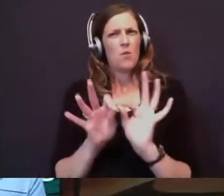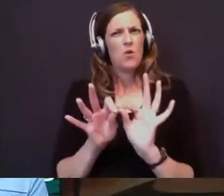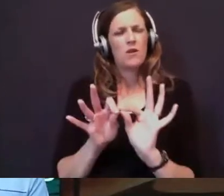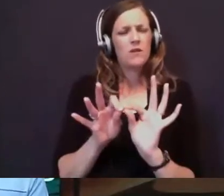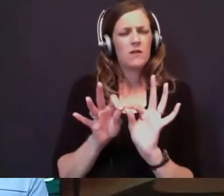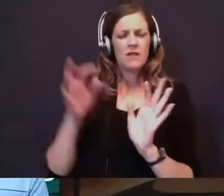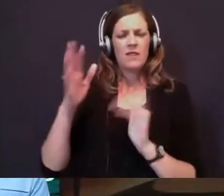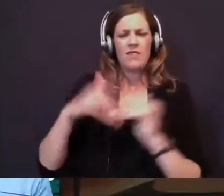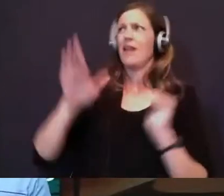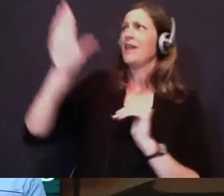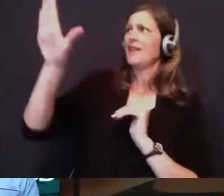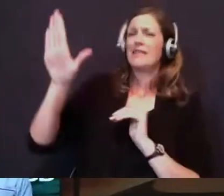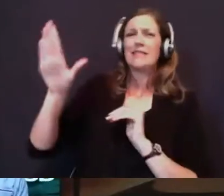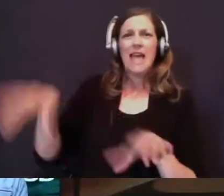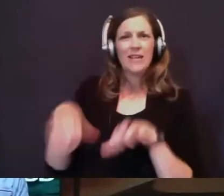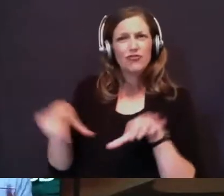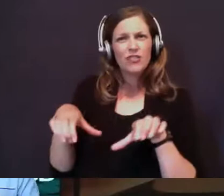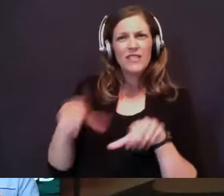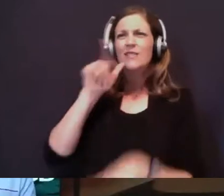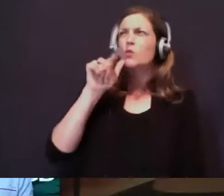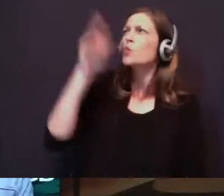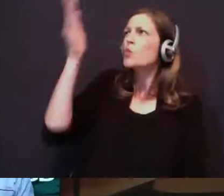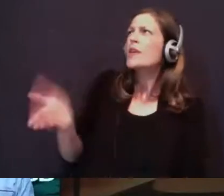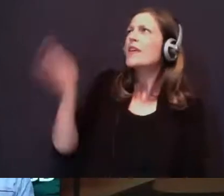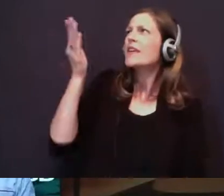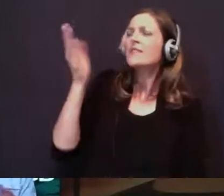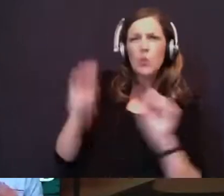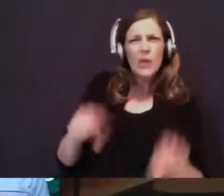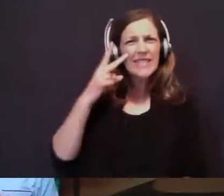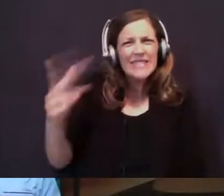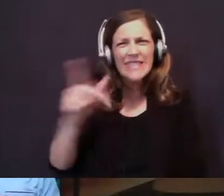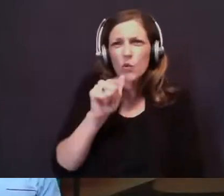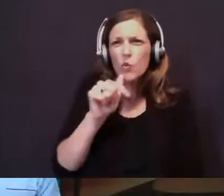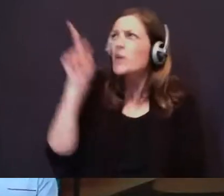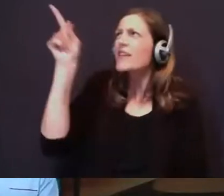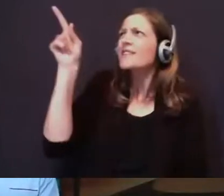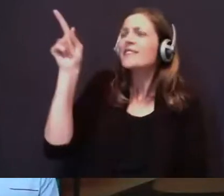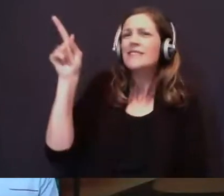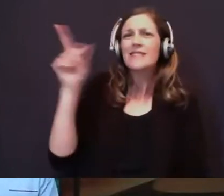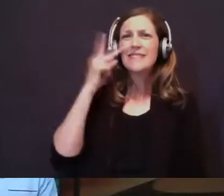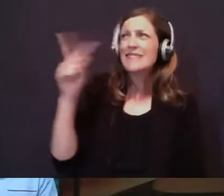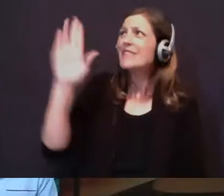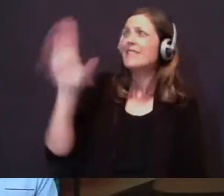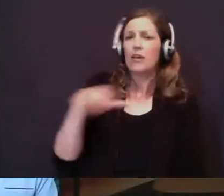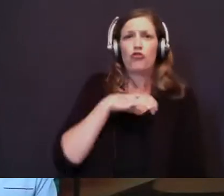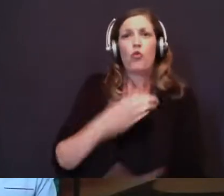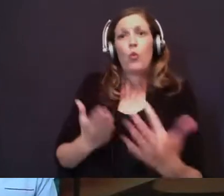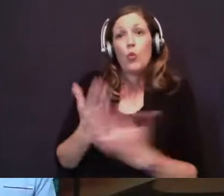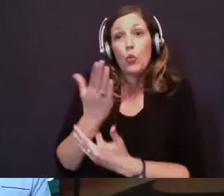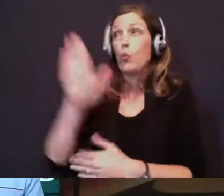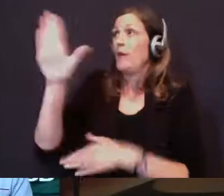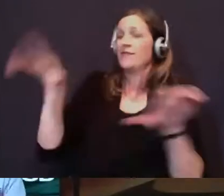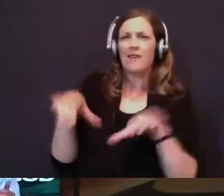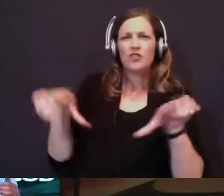does is who he is. And we can see who he is. We can see his character through the things that he does. So